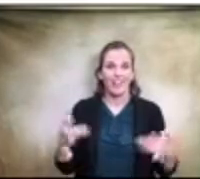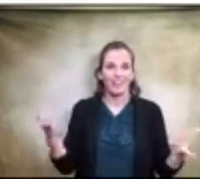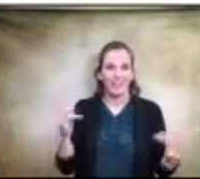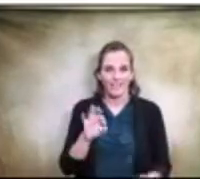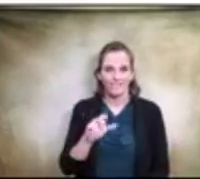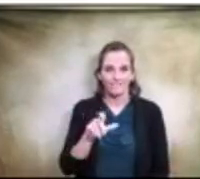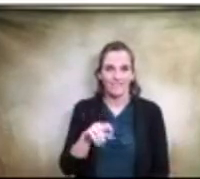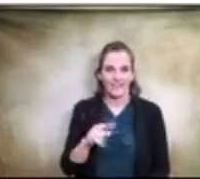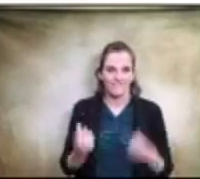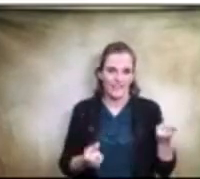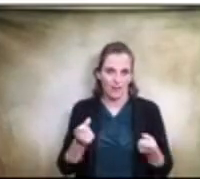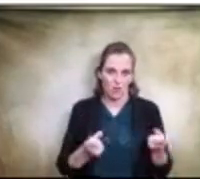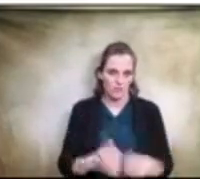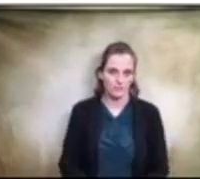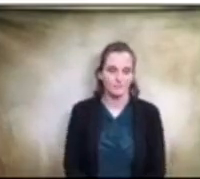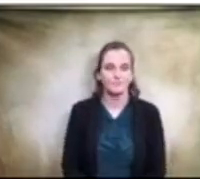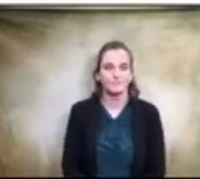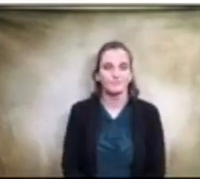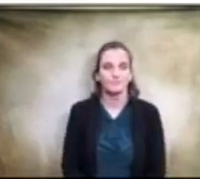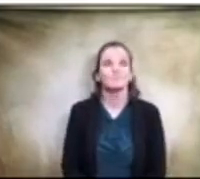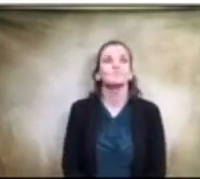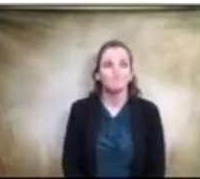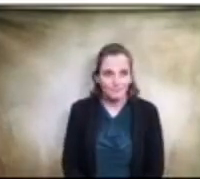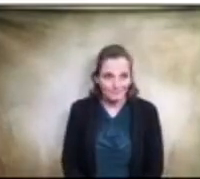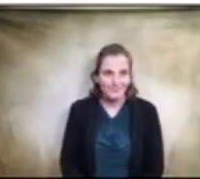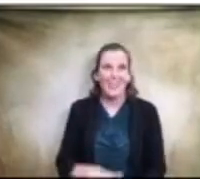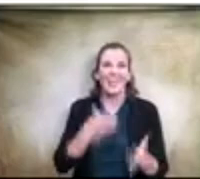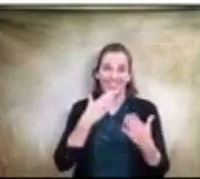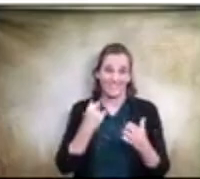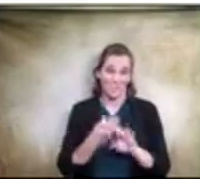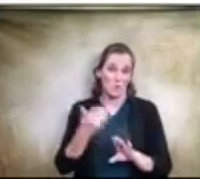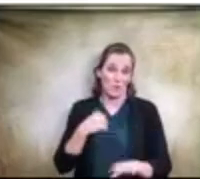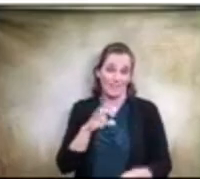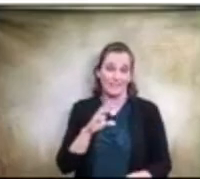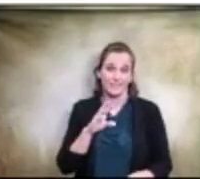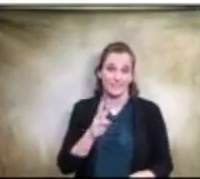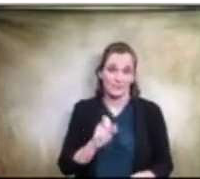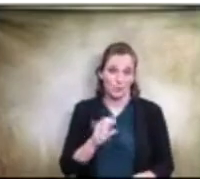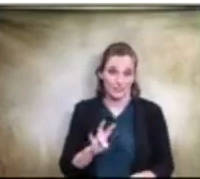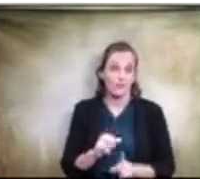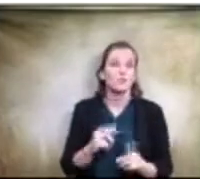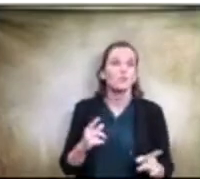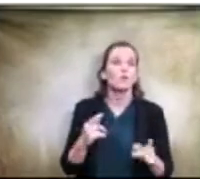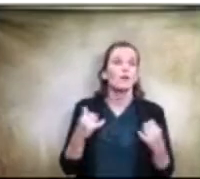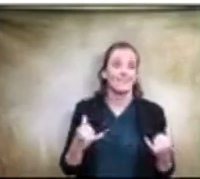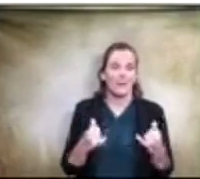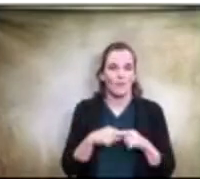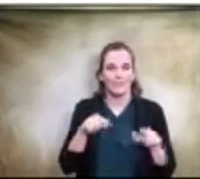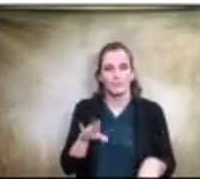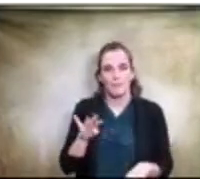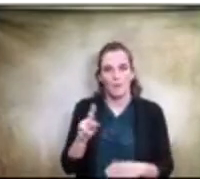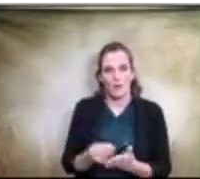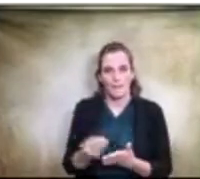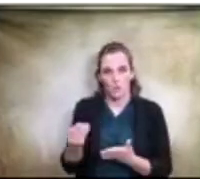okay thank you for that previous one so this is again a bond purchase um specific